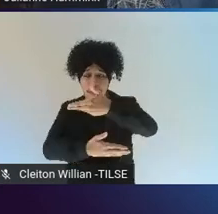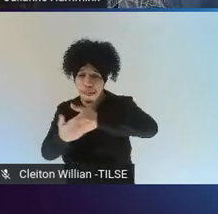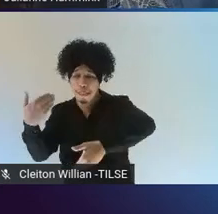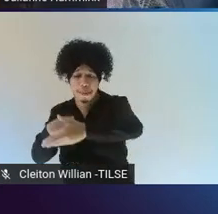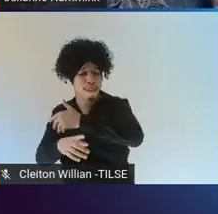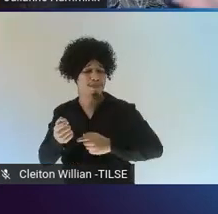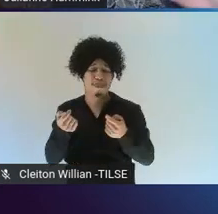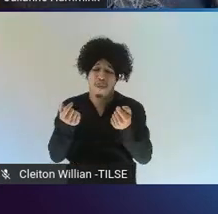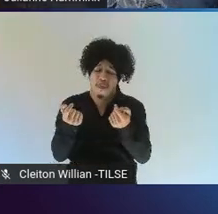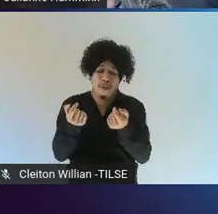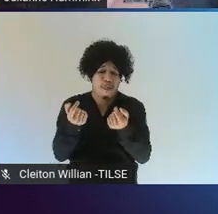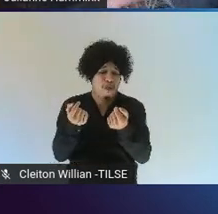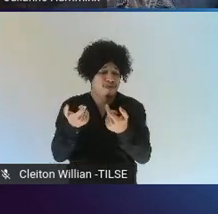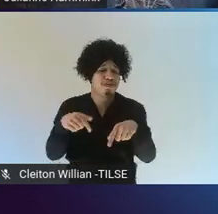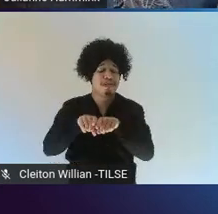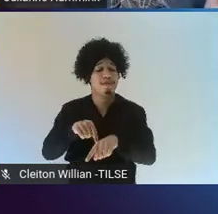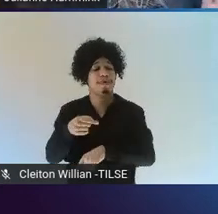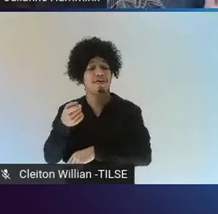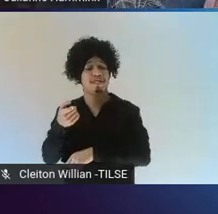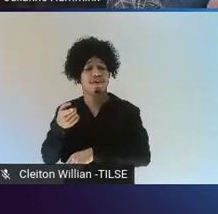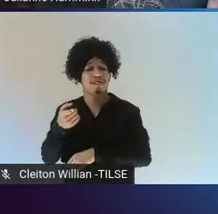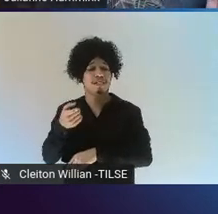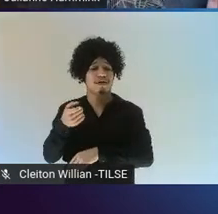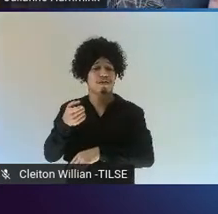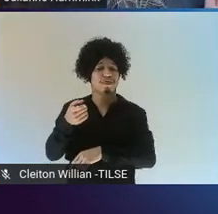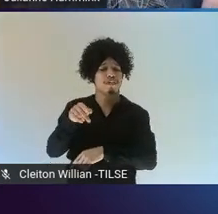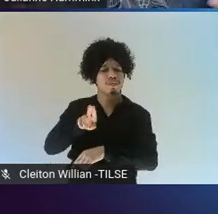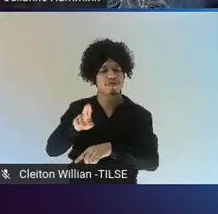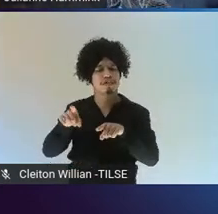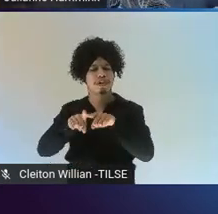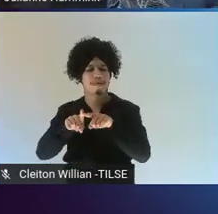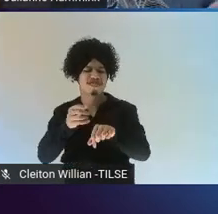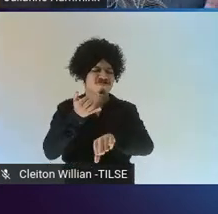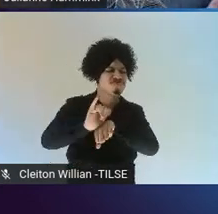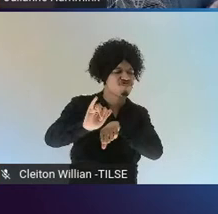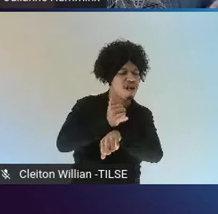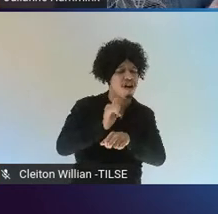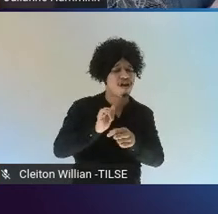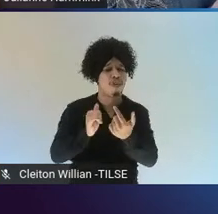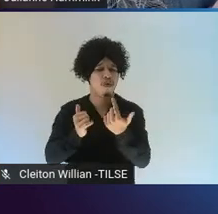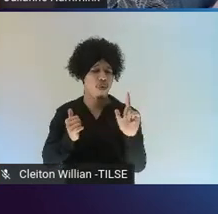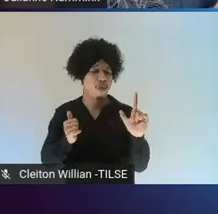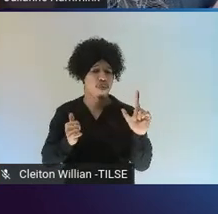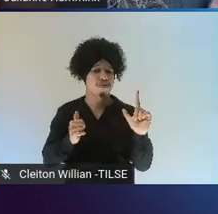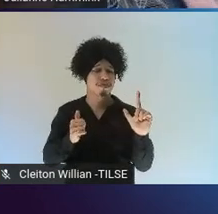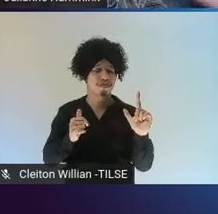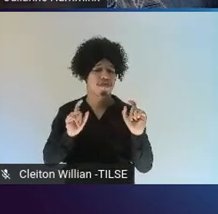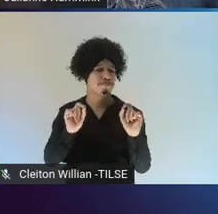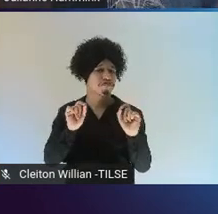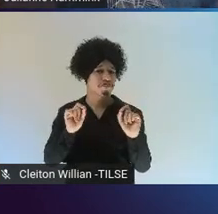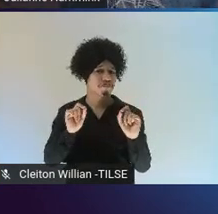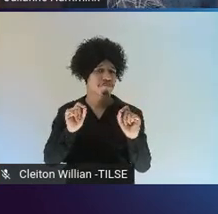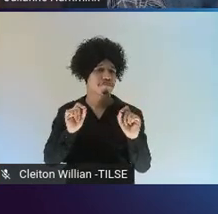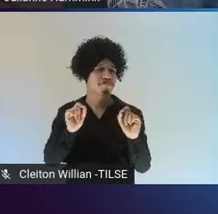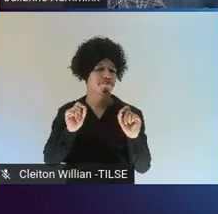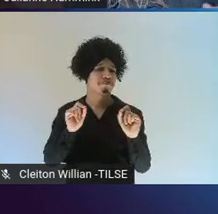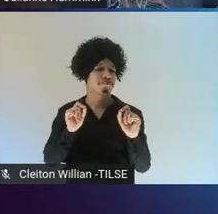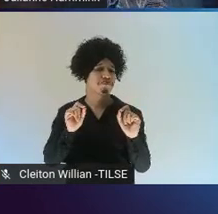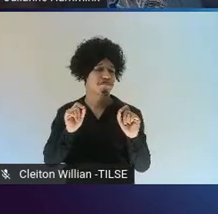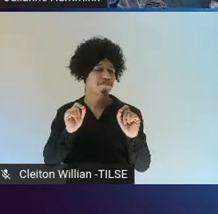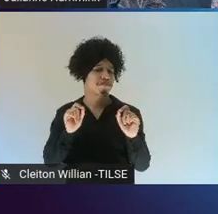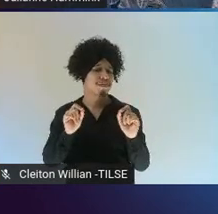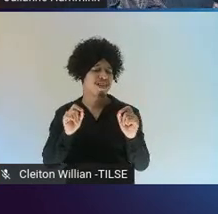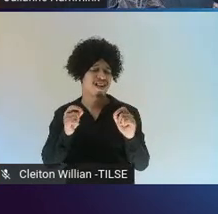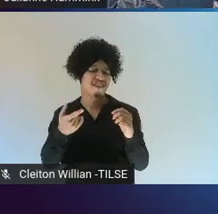was more use of those, those other strategies, which are like less linguistic.